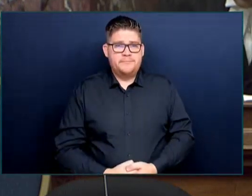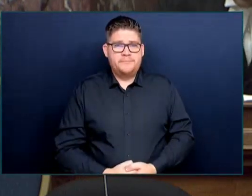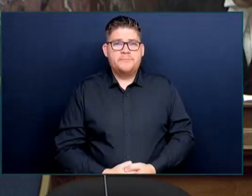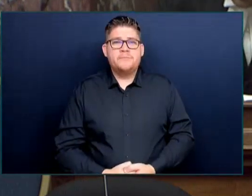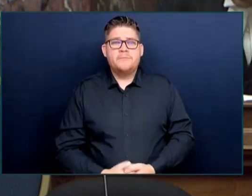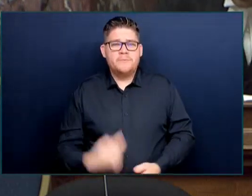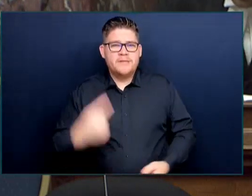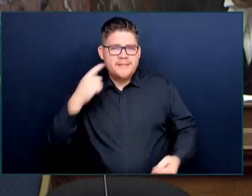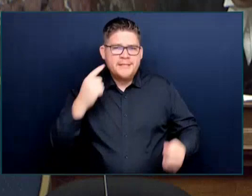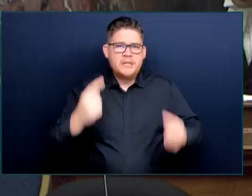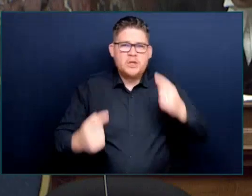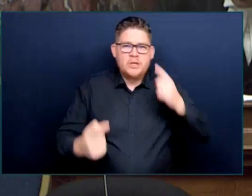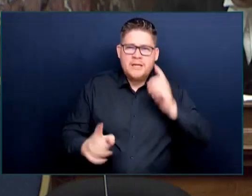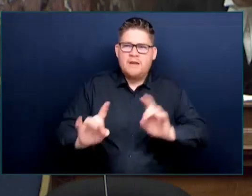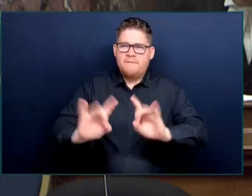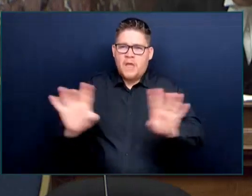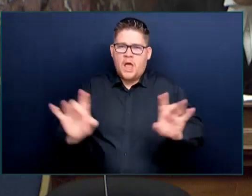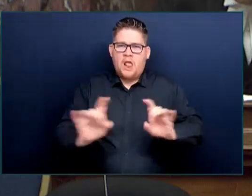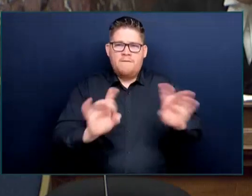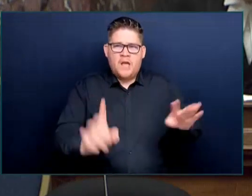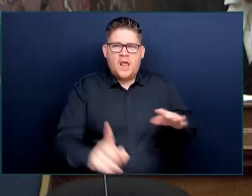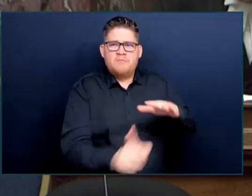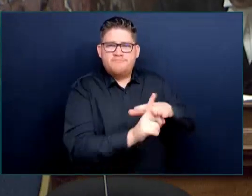we all can stand together to condemn them.